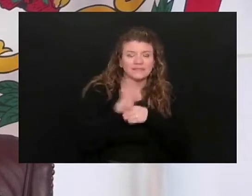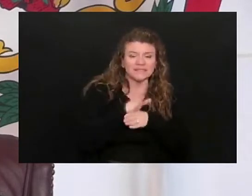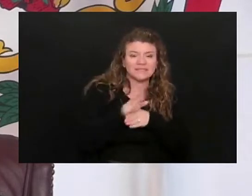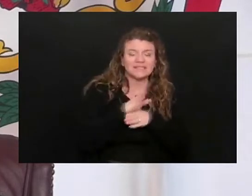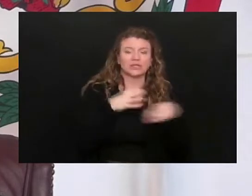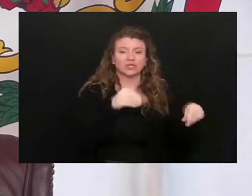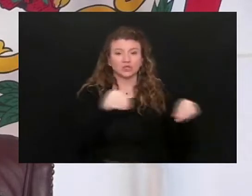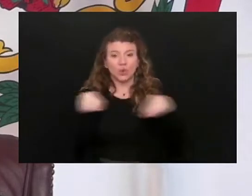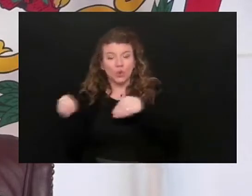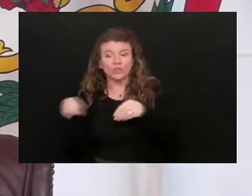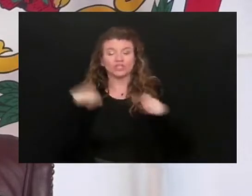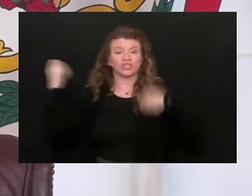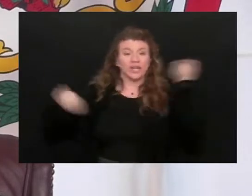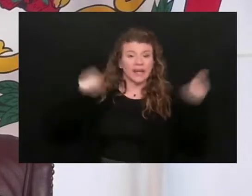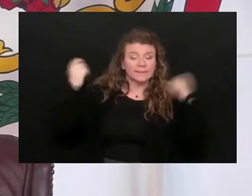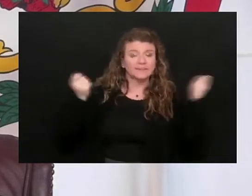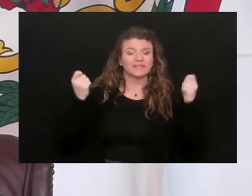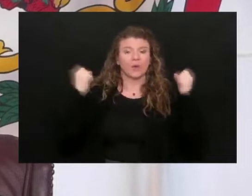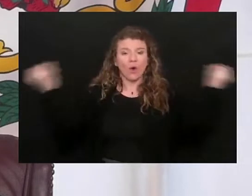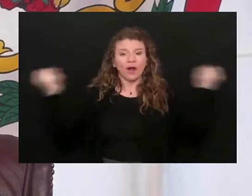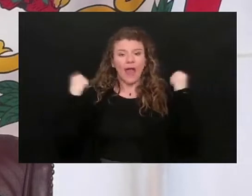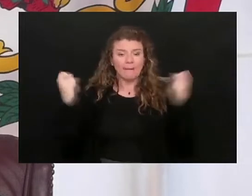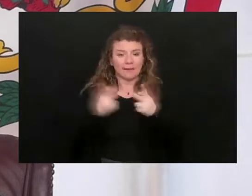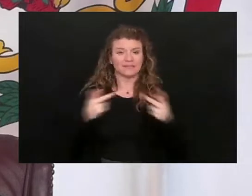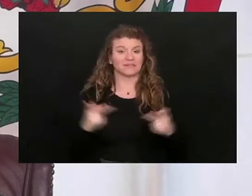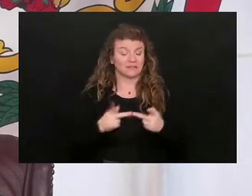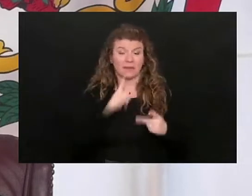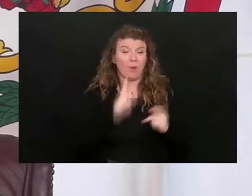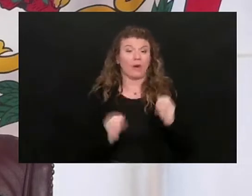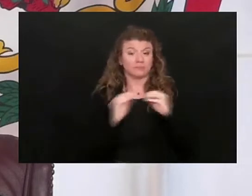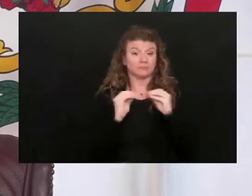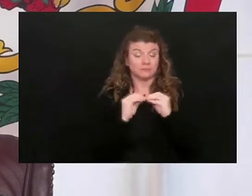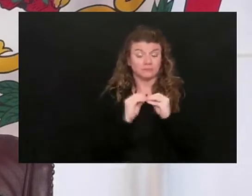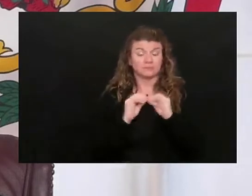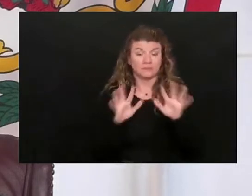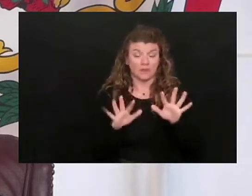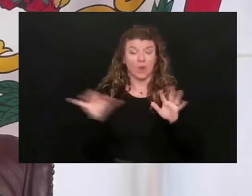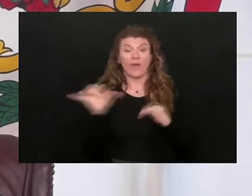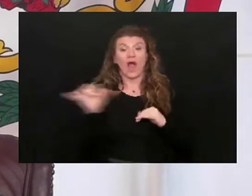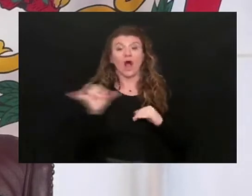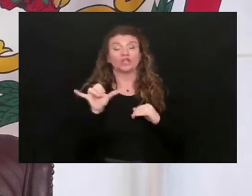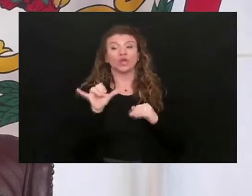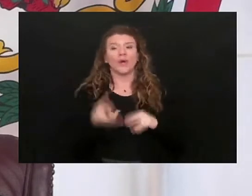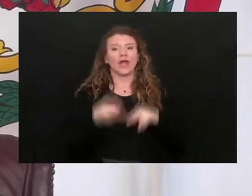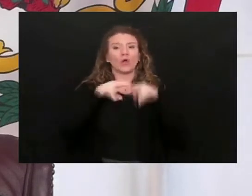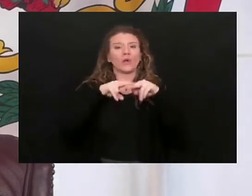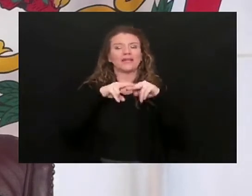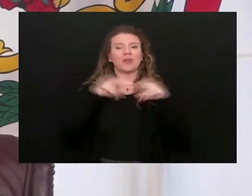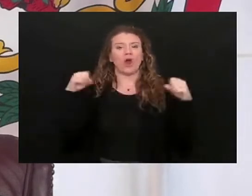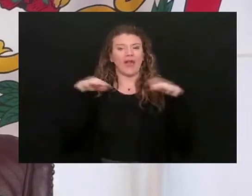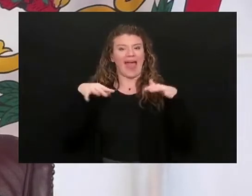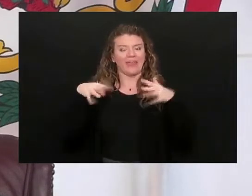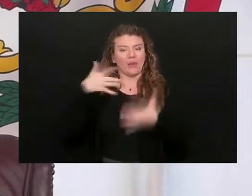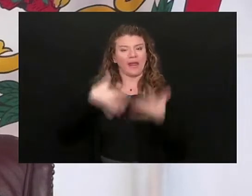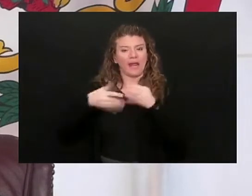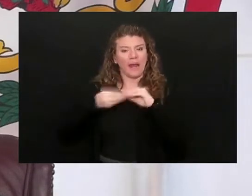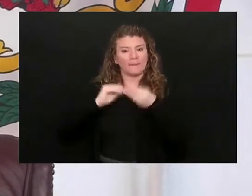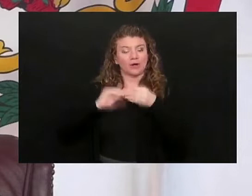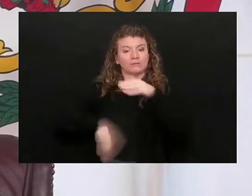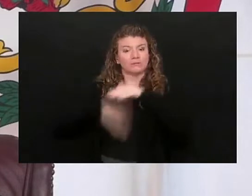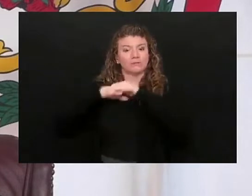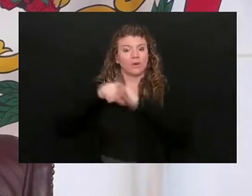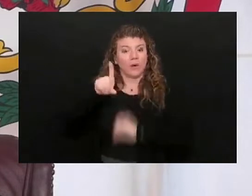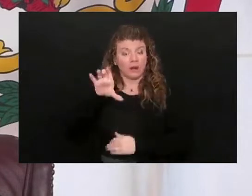retail stores and gyms and fitness centers and more. You know, we also increased the gathering number to 100.